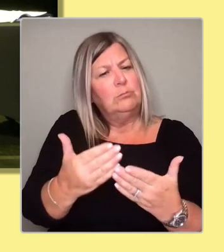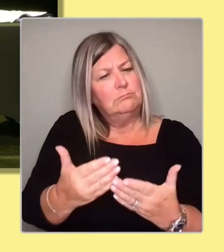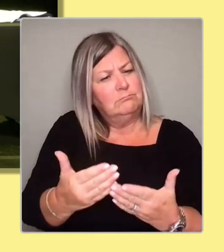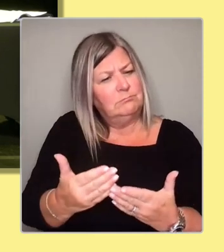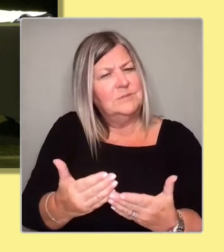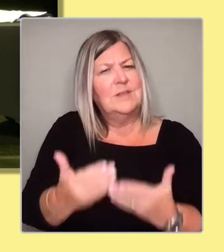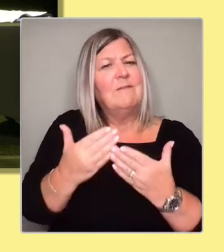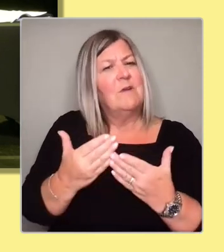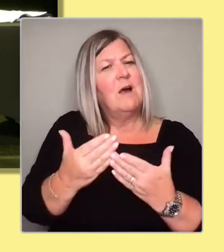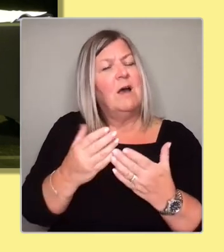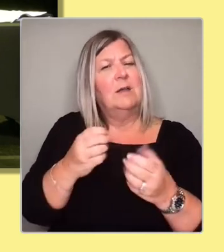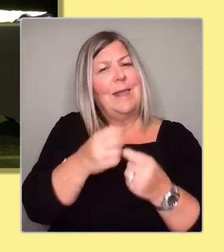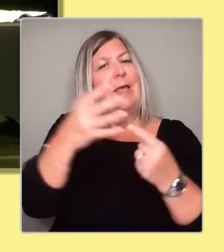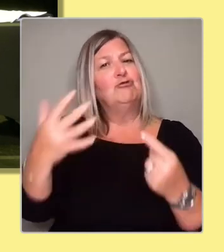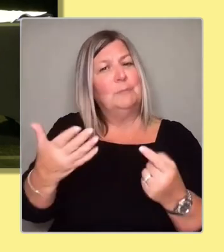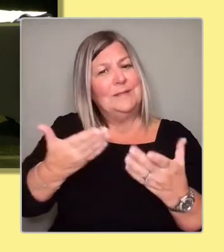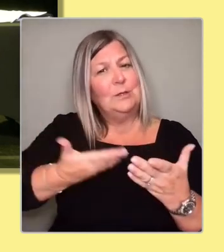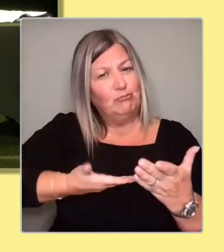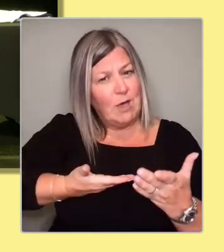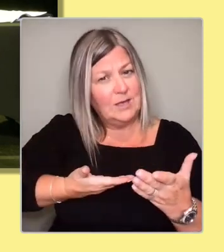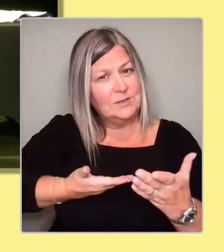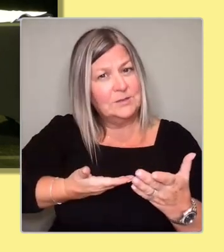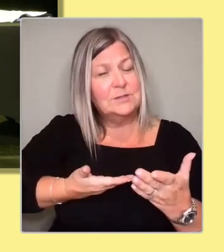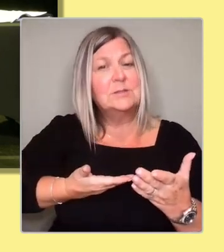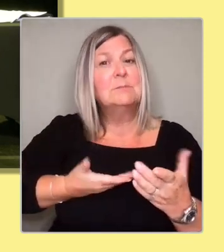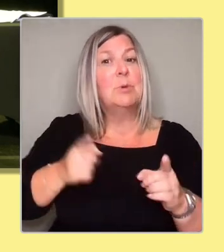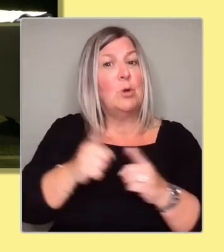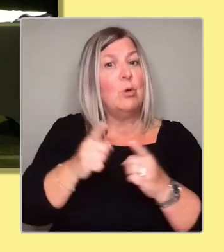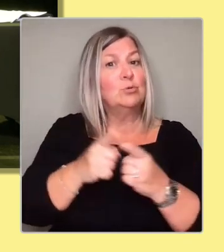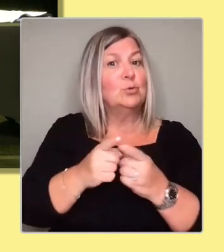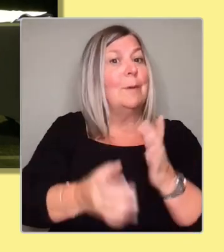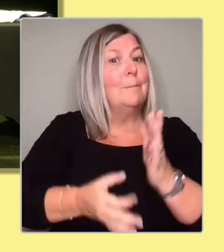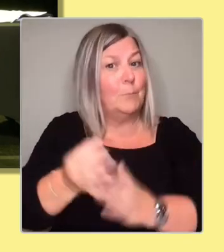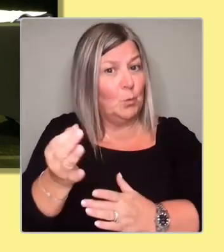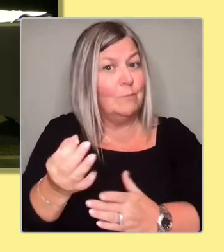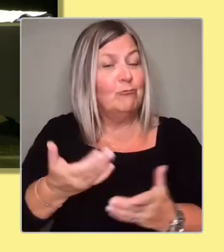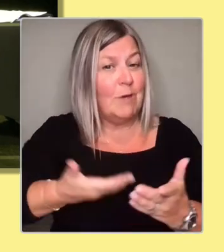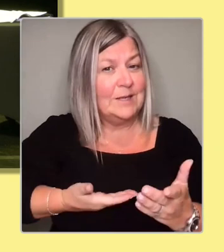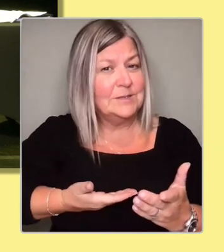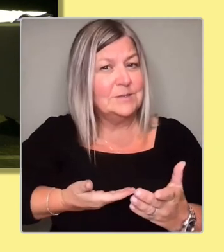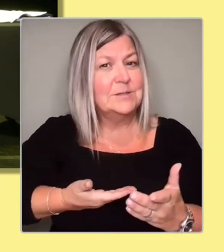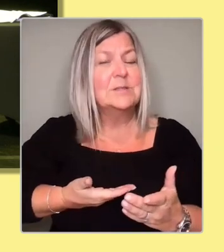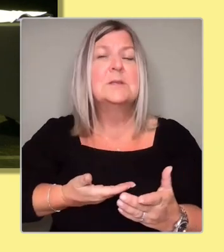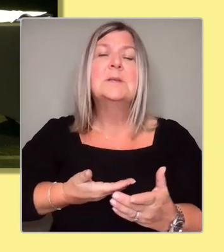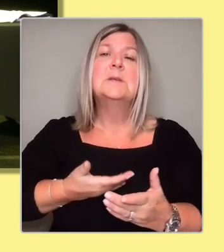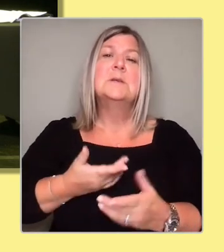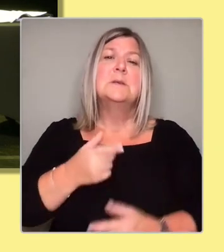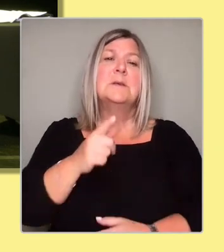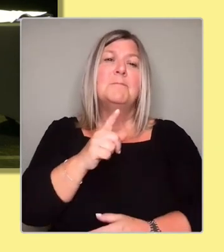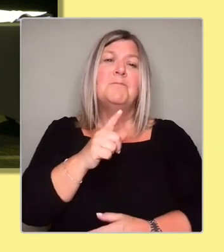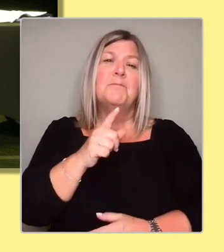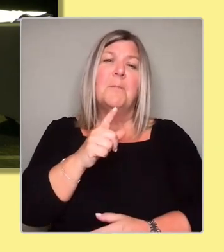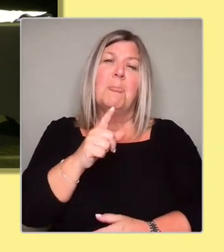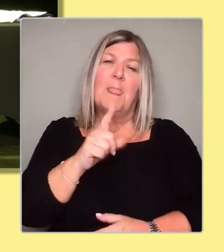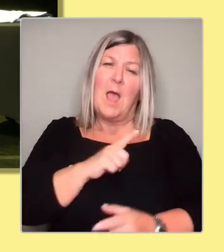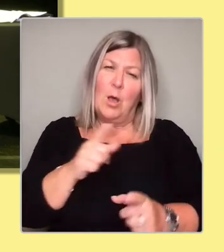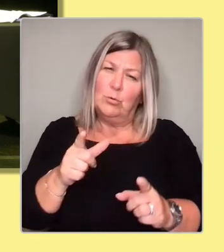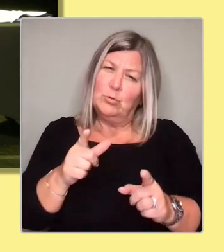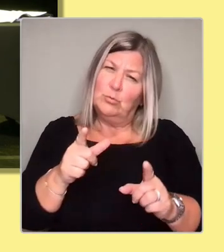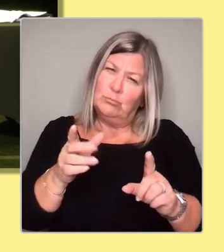and expand them. Why should Out for Independence members vote for you, and what will you do to convince the queer community to vote for independence? Thank you.